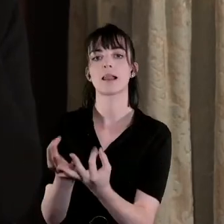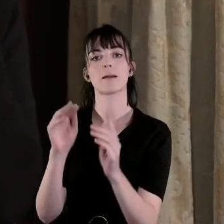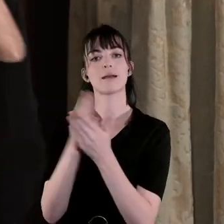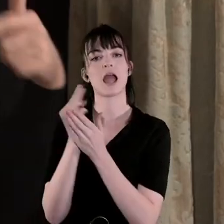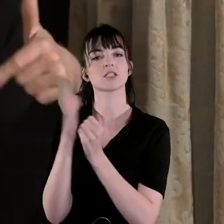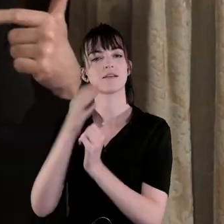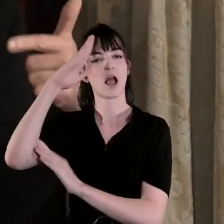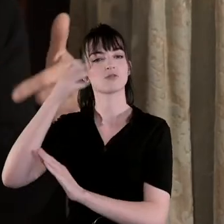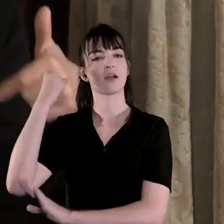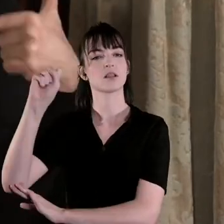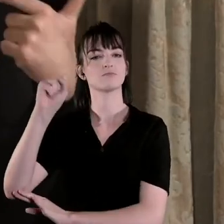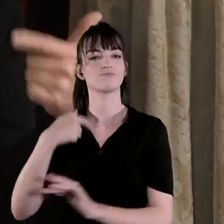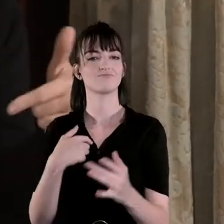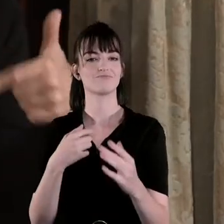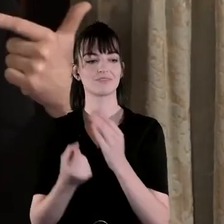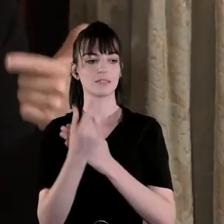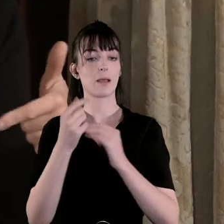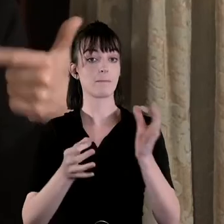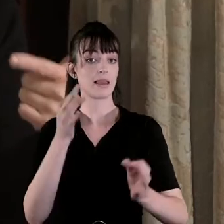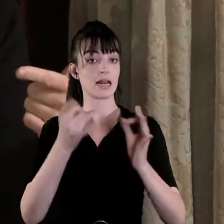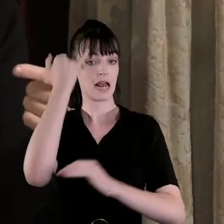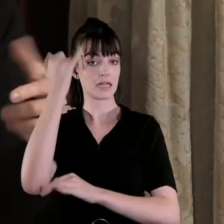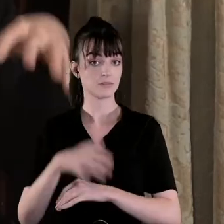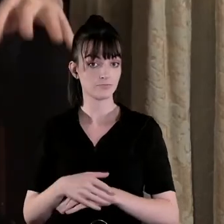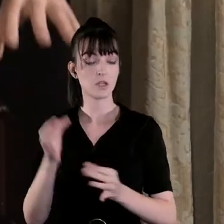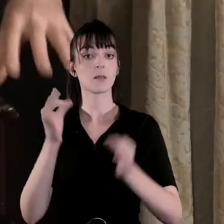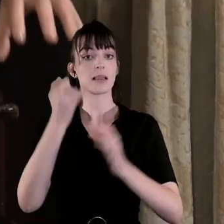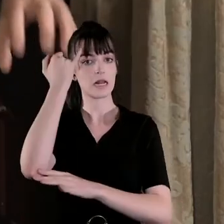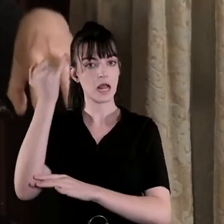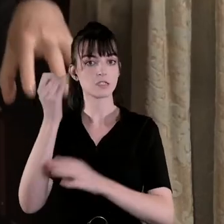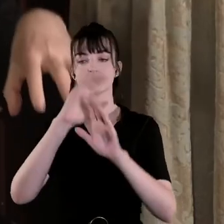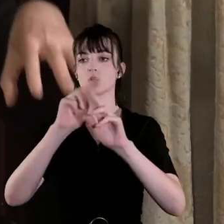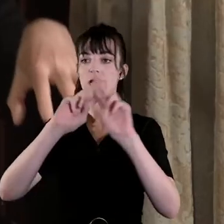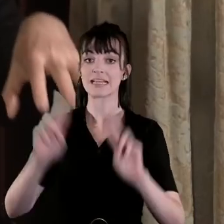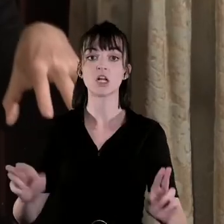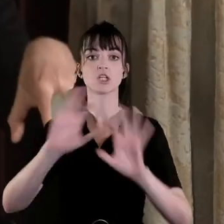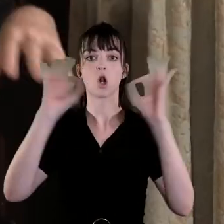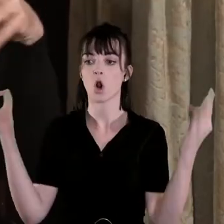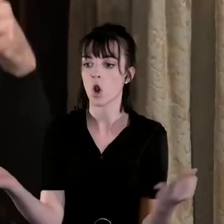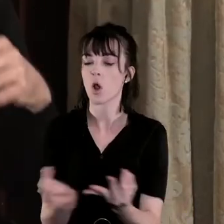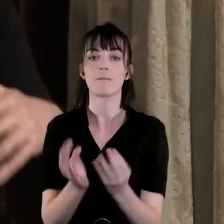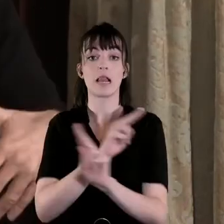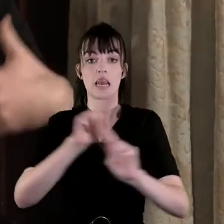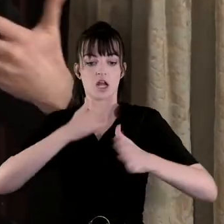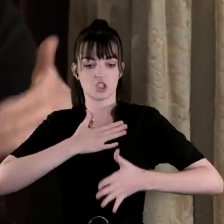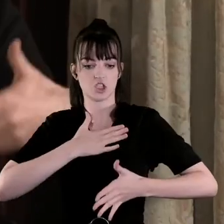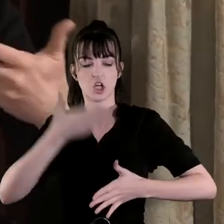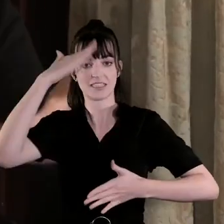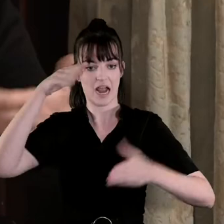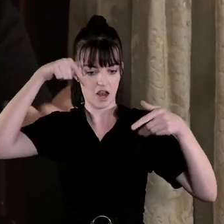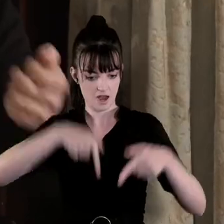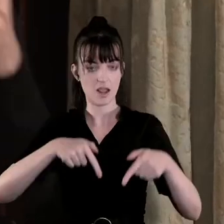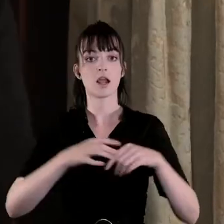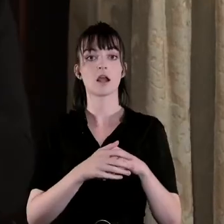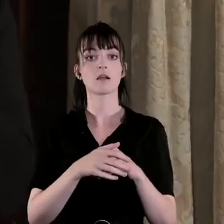ideas and these political ideas were international global transnational they weren't necessarily rooted within Ireland although they were